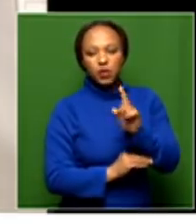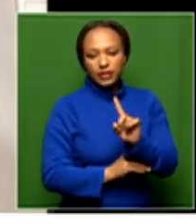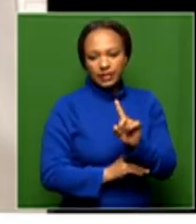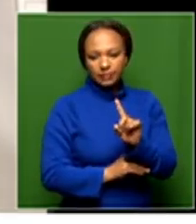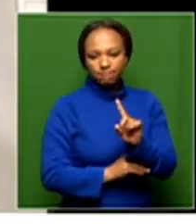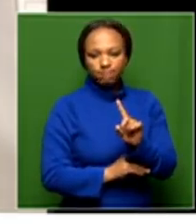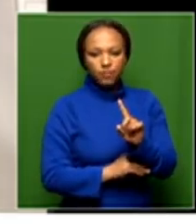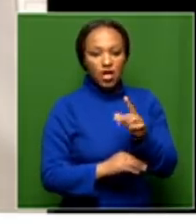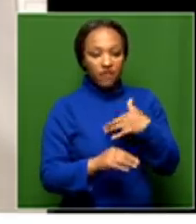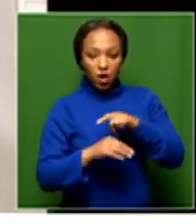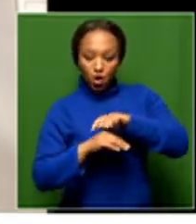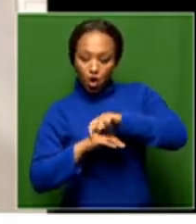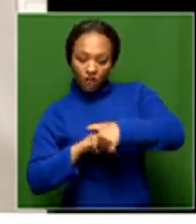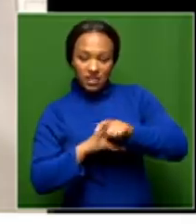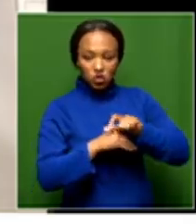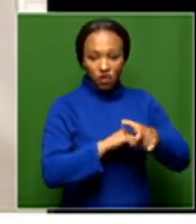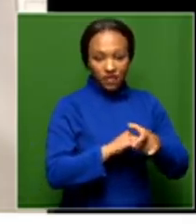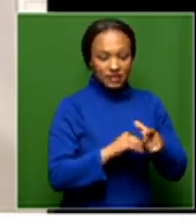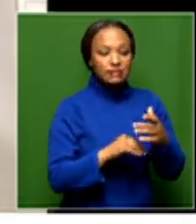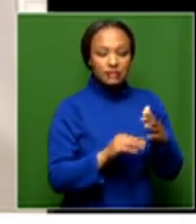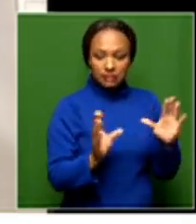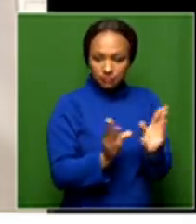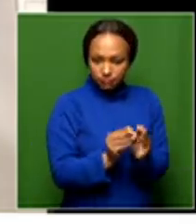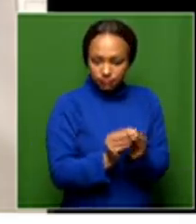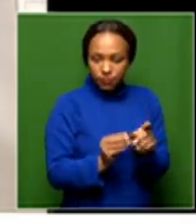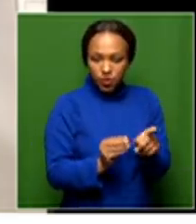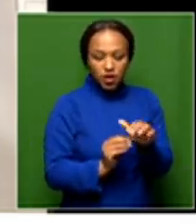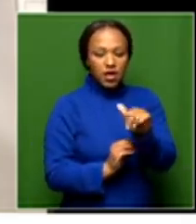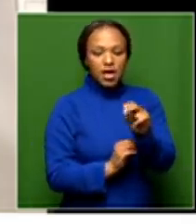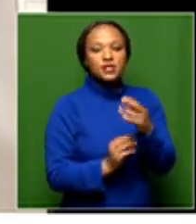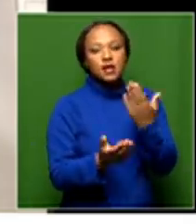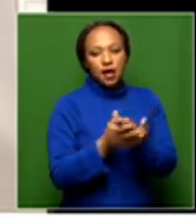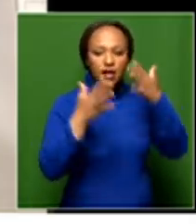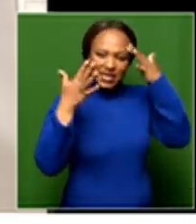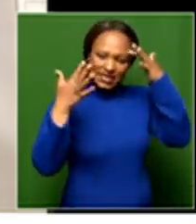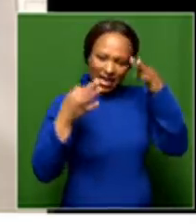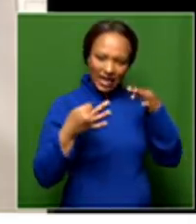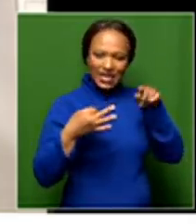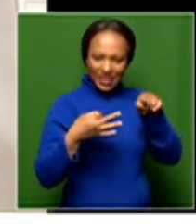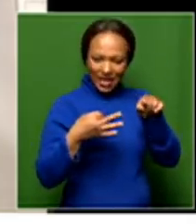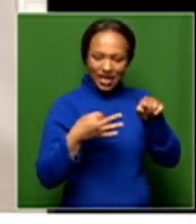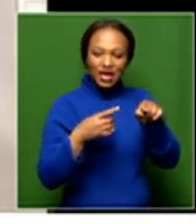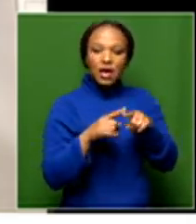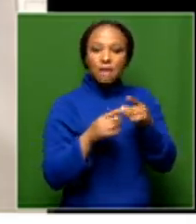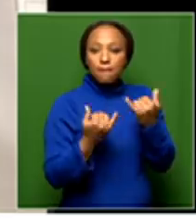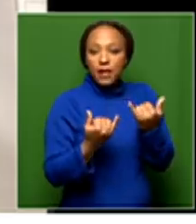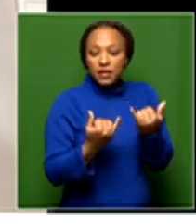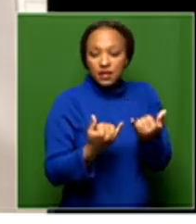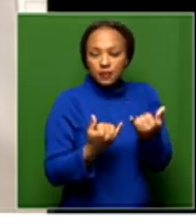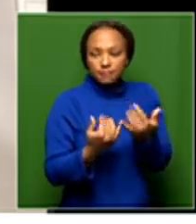between conferences, it is only the NEC that can arrive at decisions or in fact,